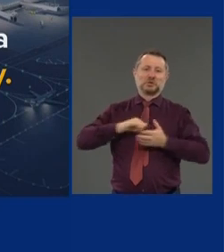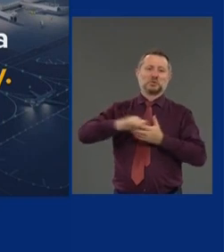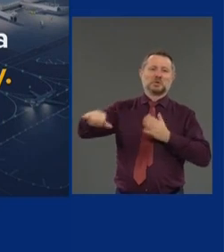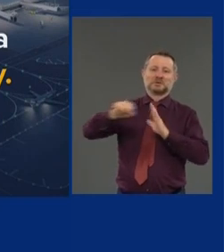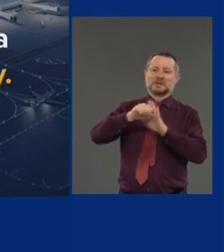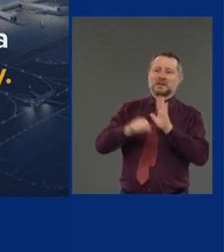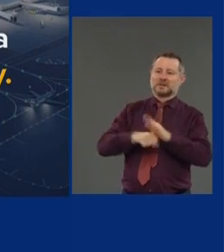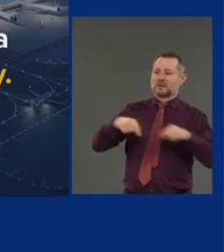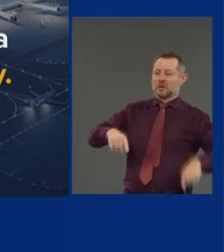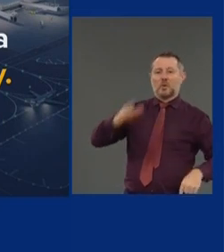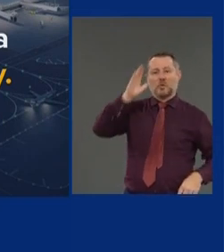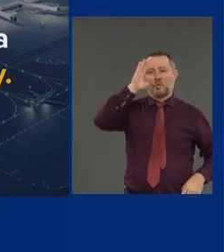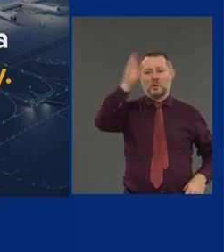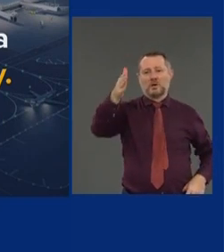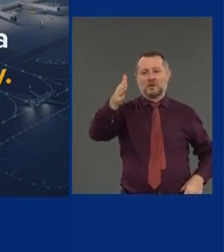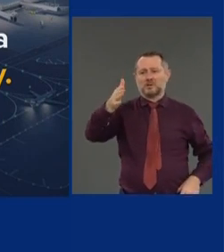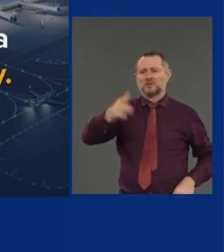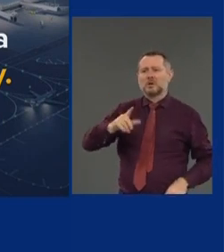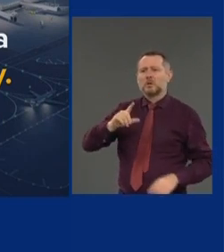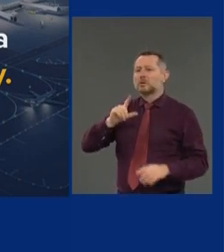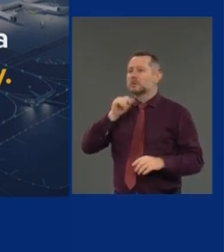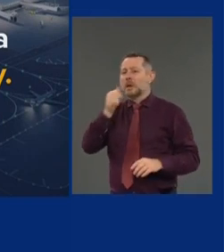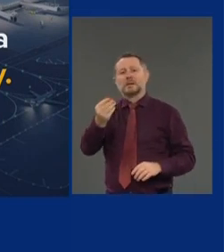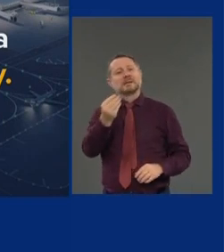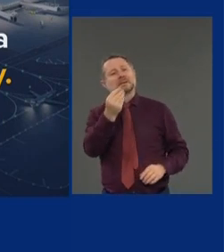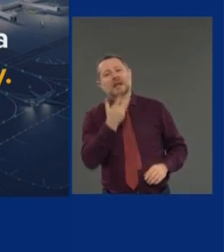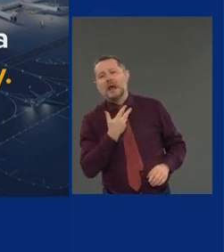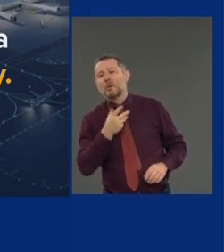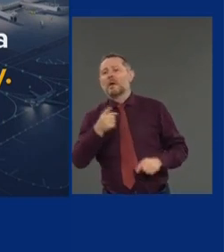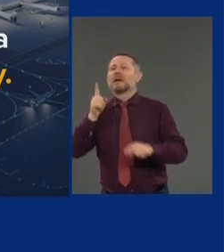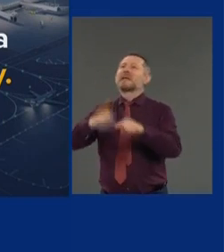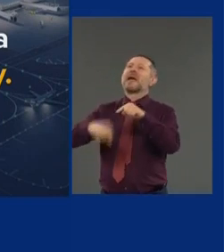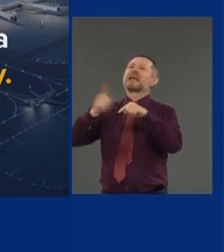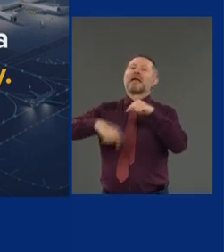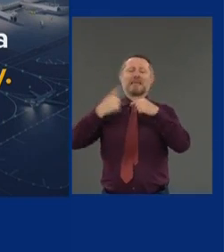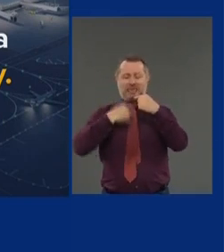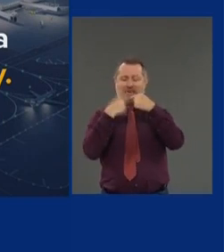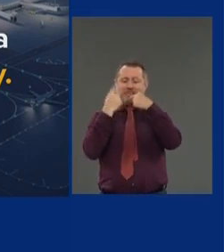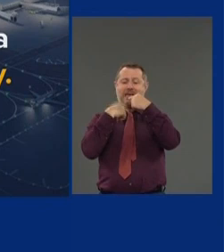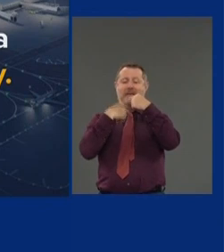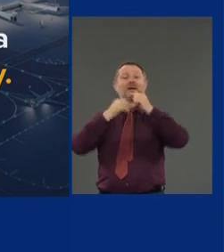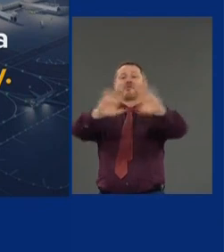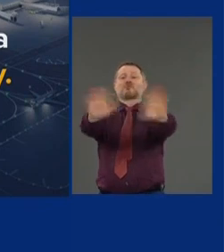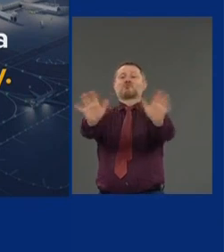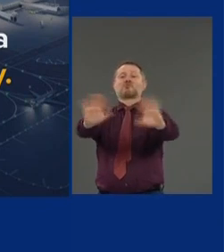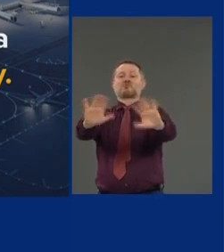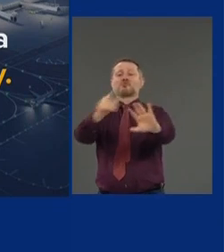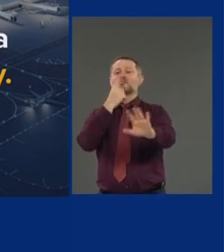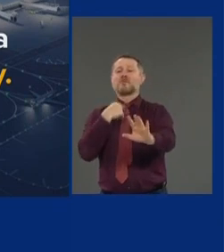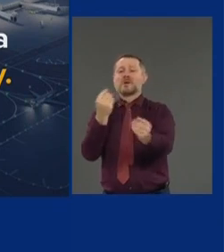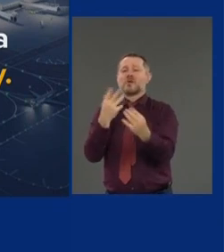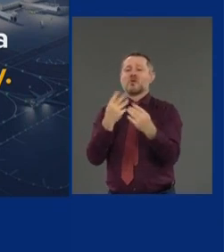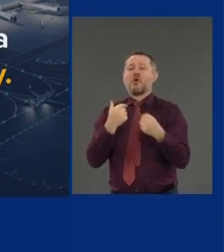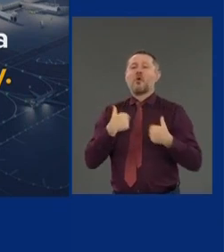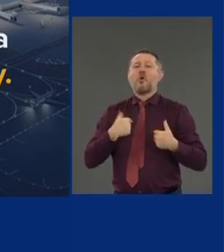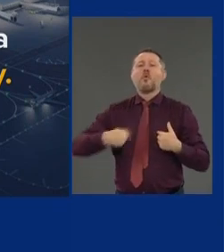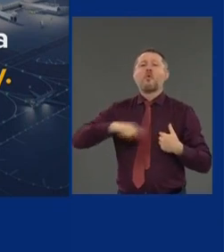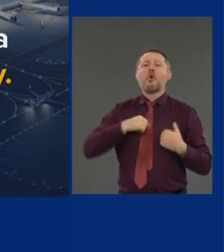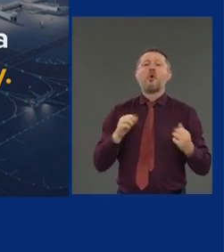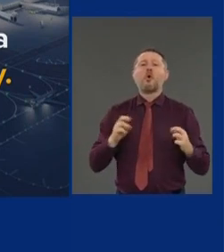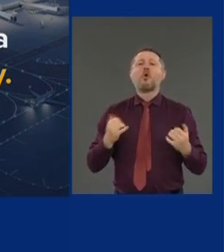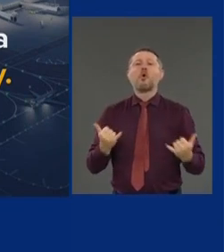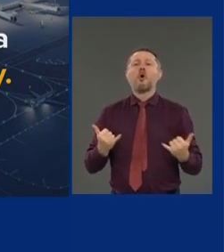can't. We can. And by the way, we are. We are. And we're doing it at LaGuardia,